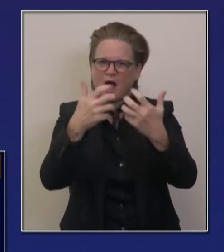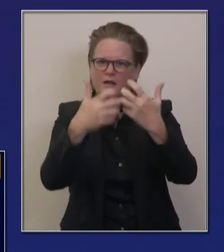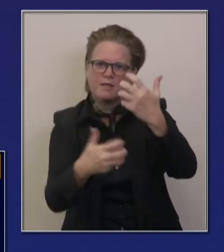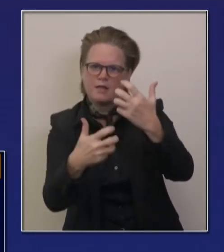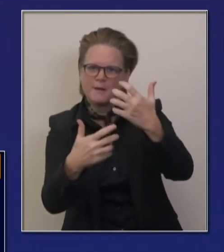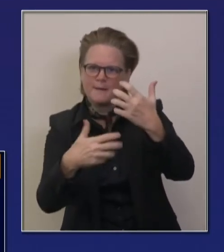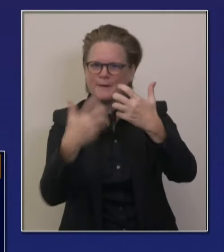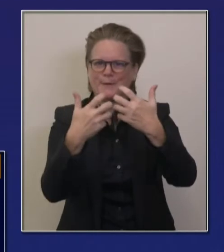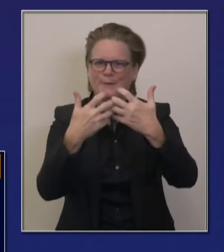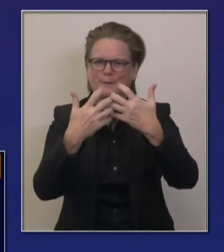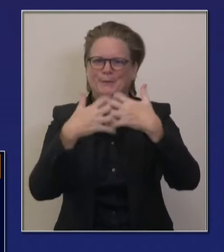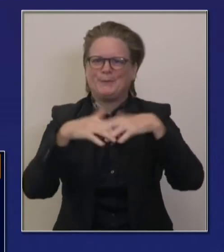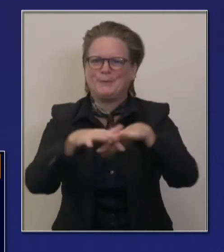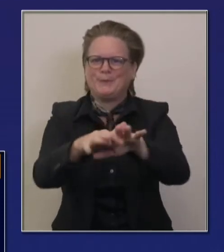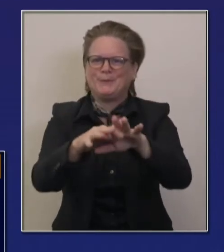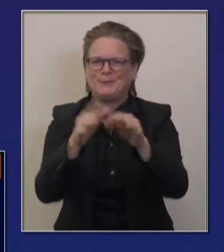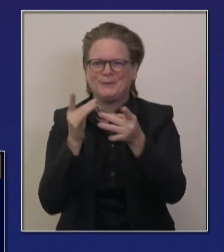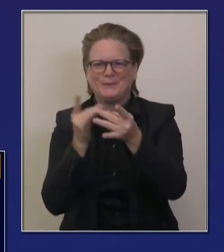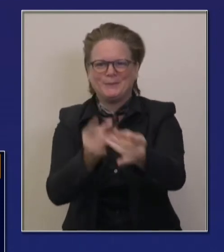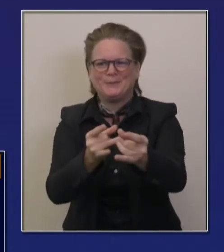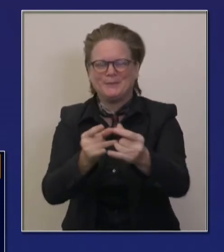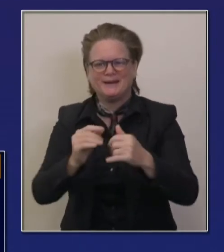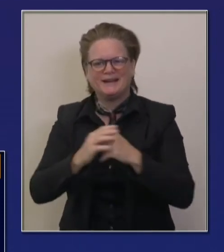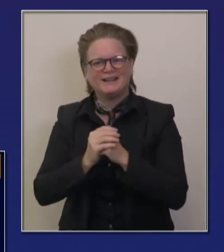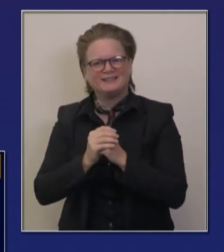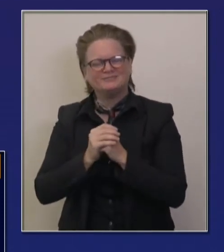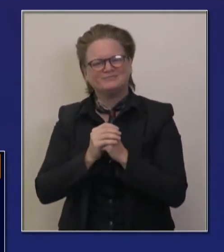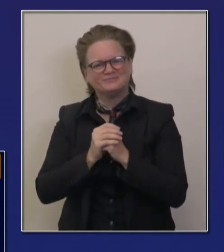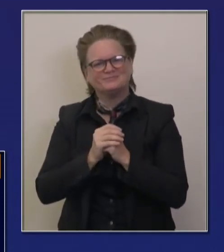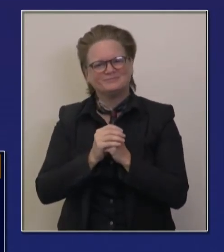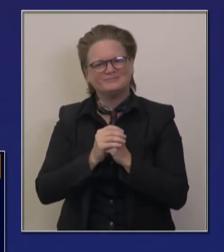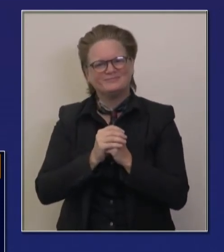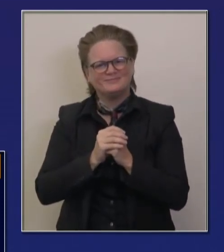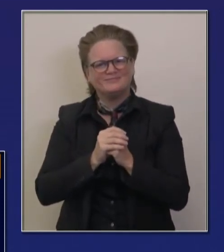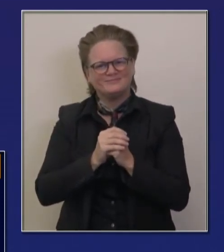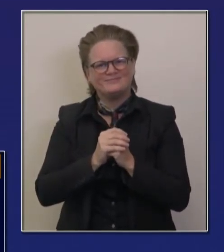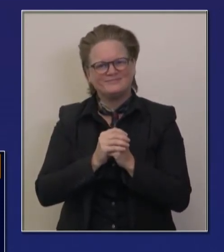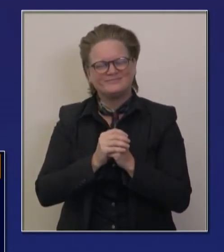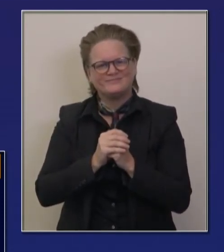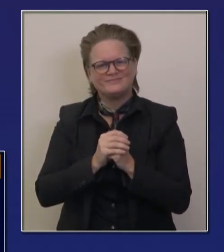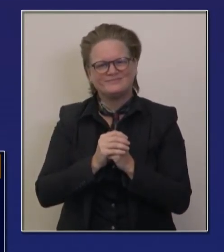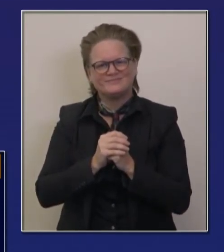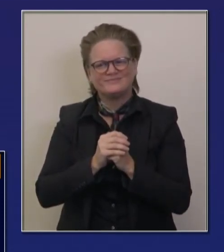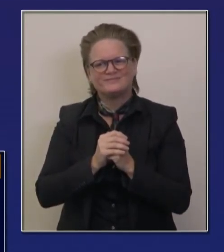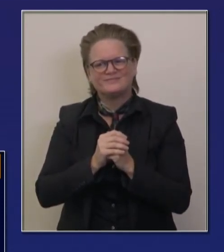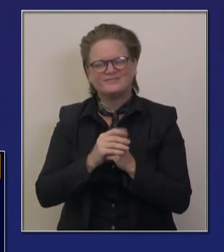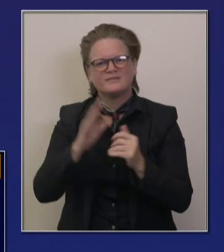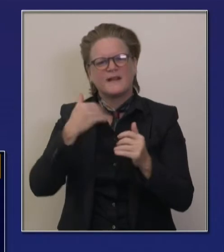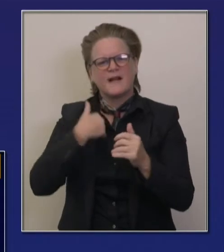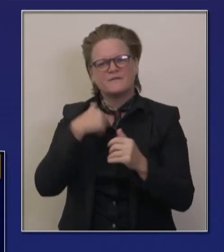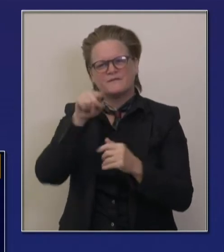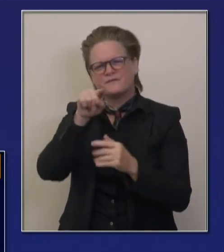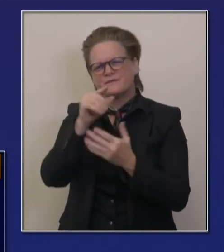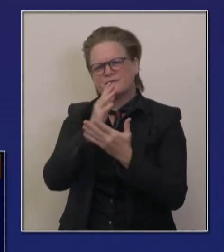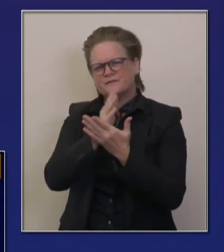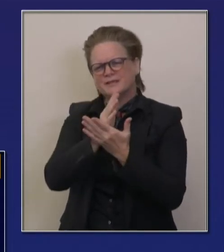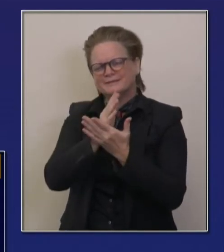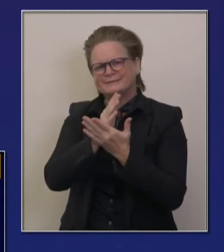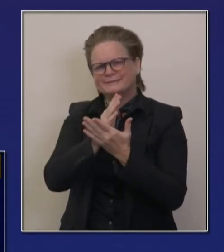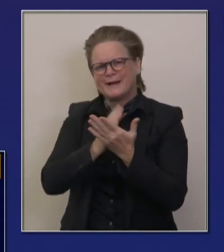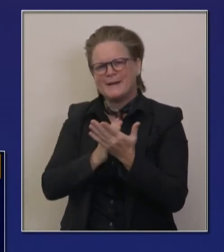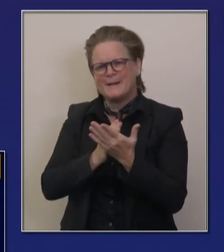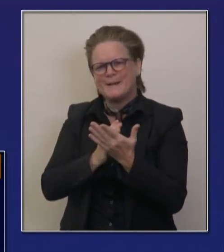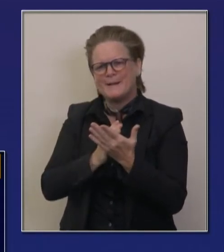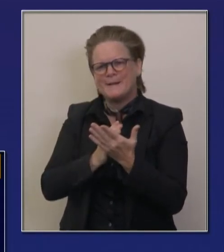is as we are administering vaccines, some actually pulled away from the cold chain requirements, and maybe some vaccines